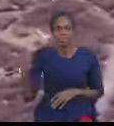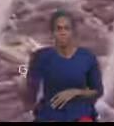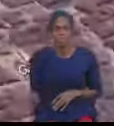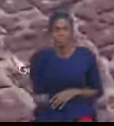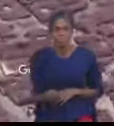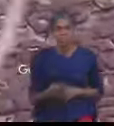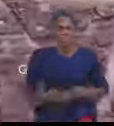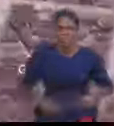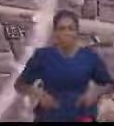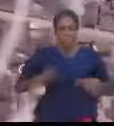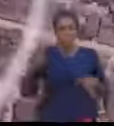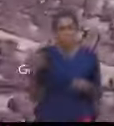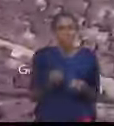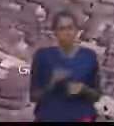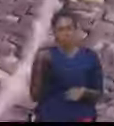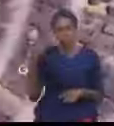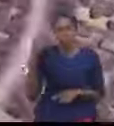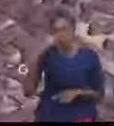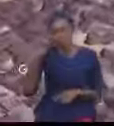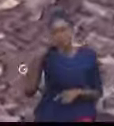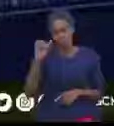The joy in